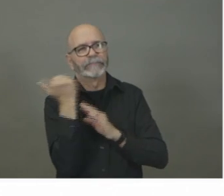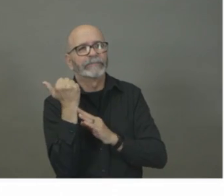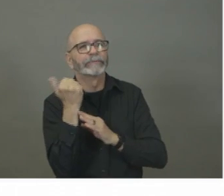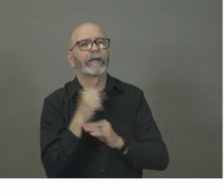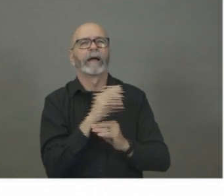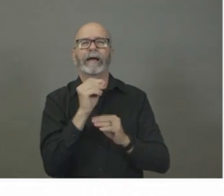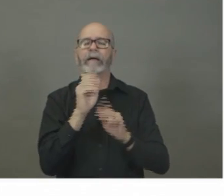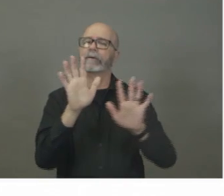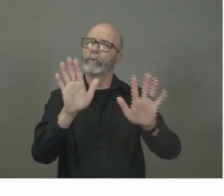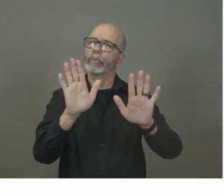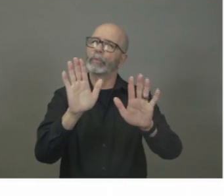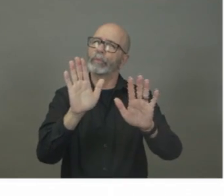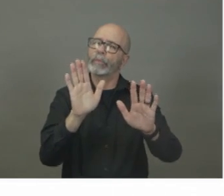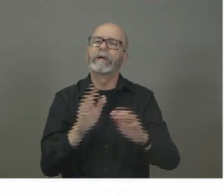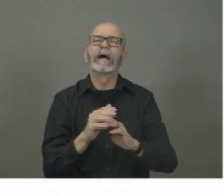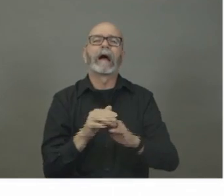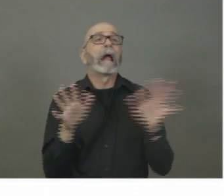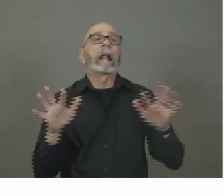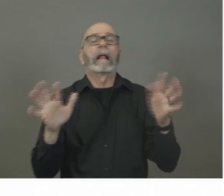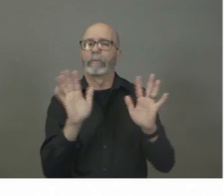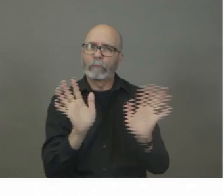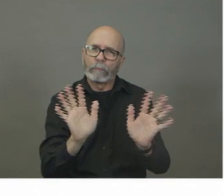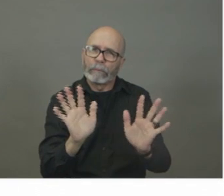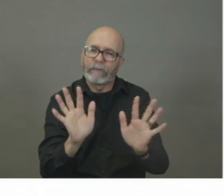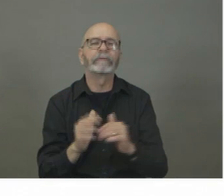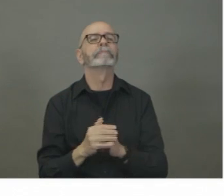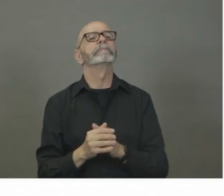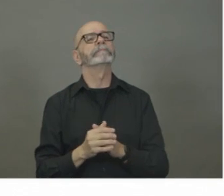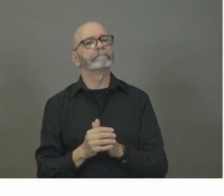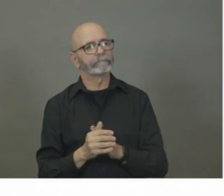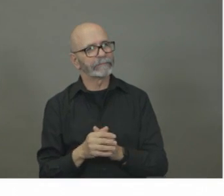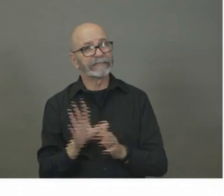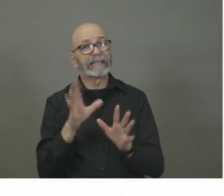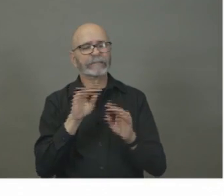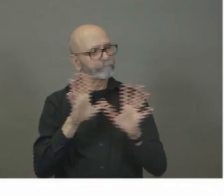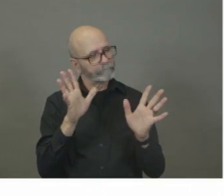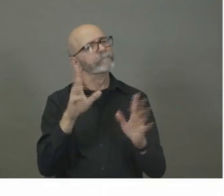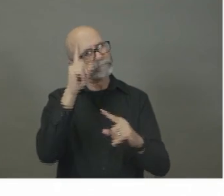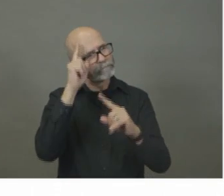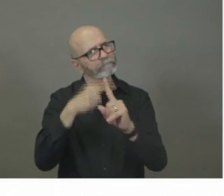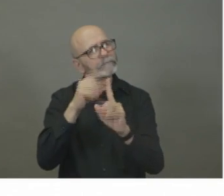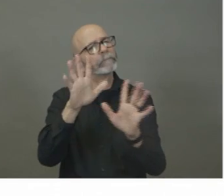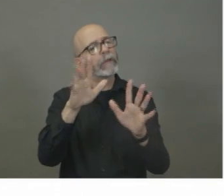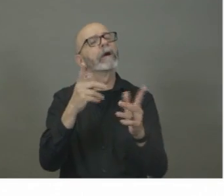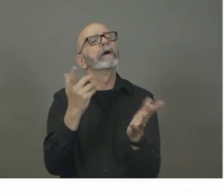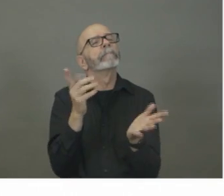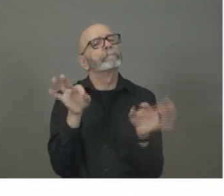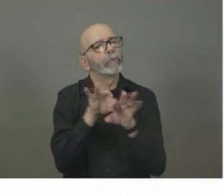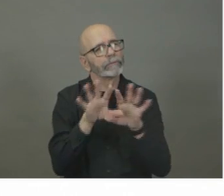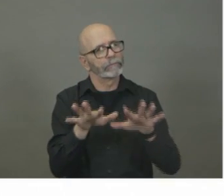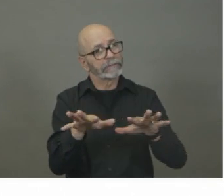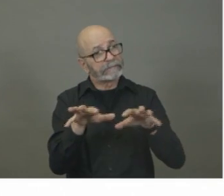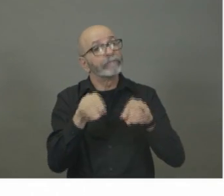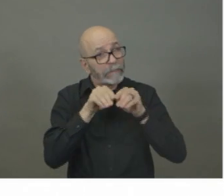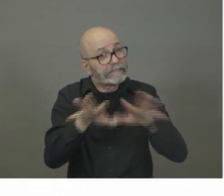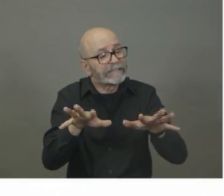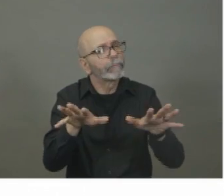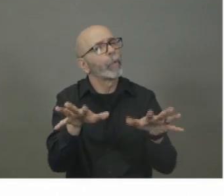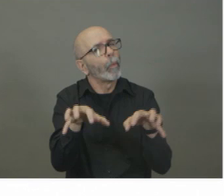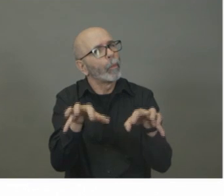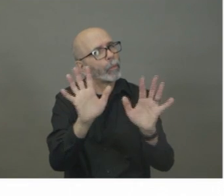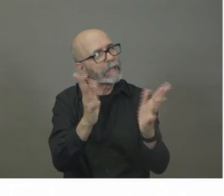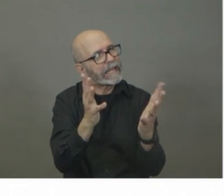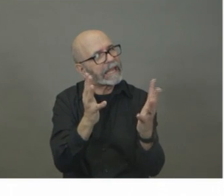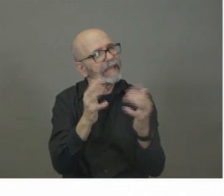steps necessary to slow the spread. For all of us, it is important to continue to follow the proper hygiene practices,